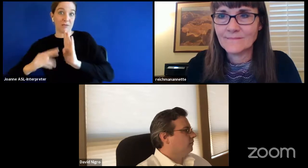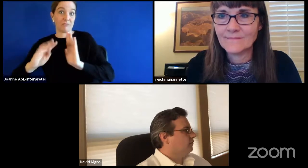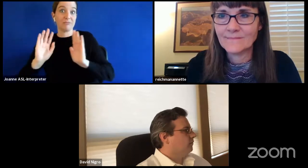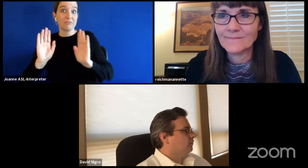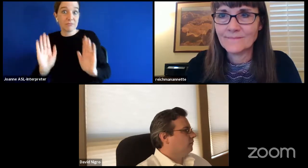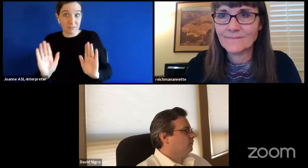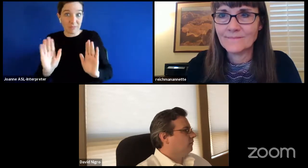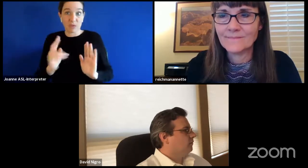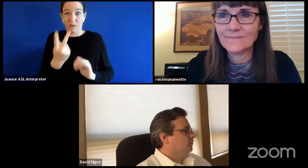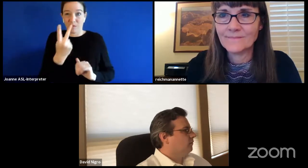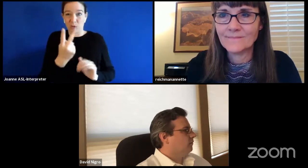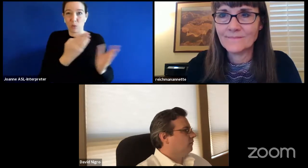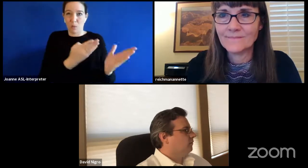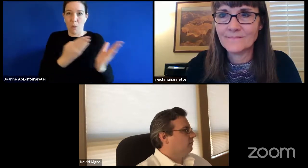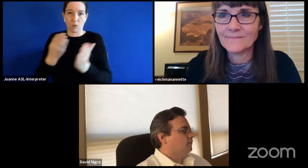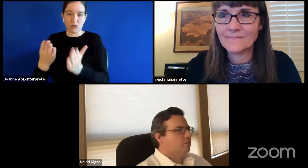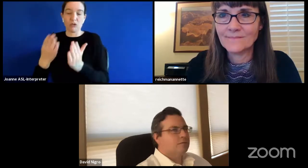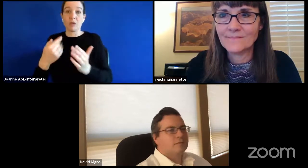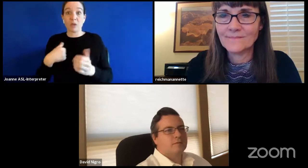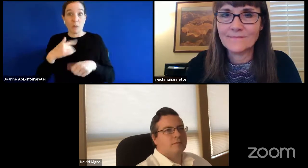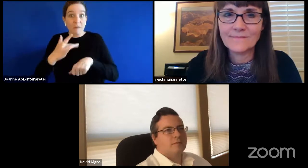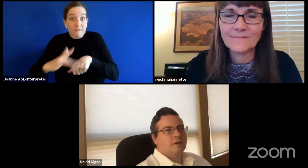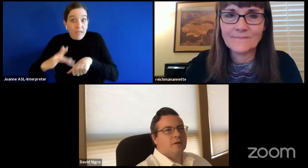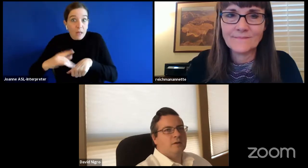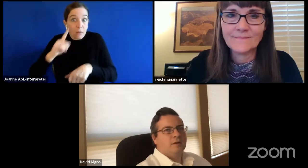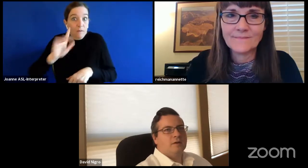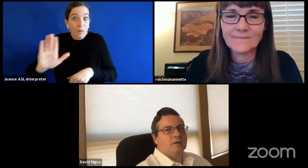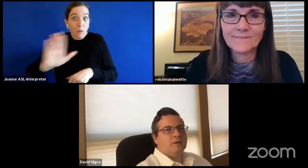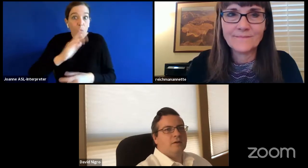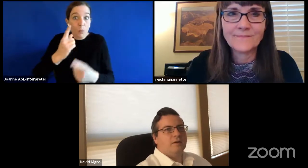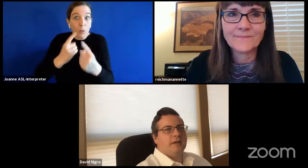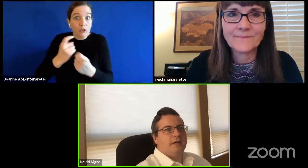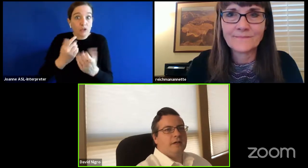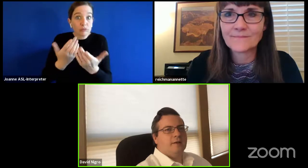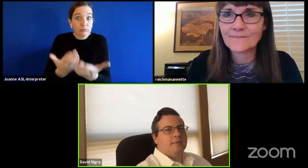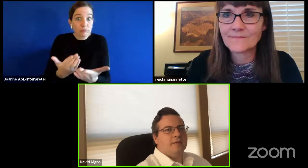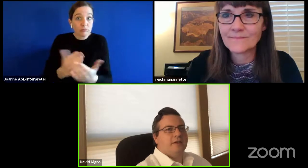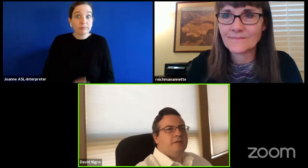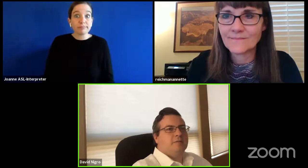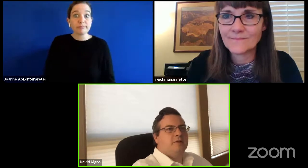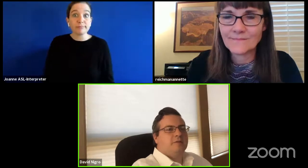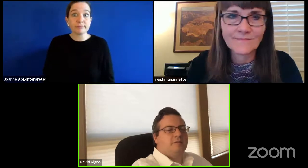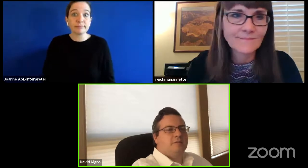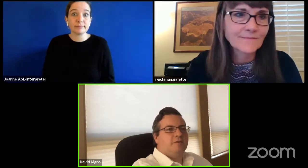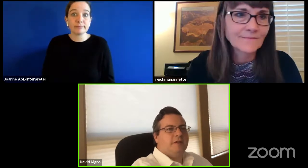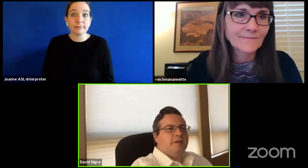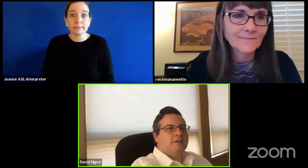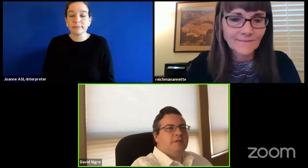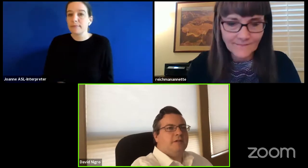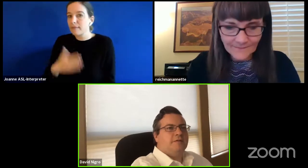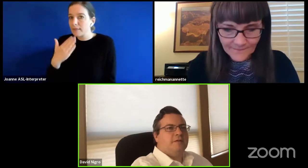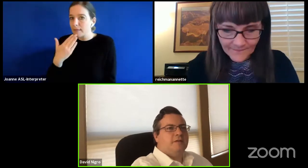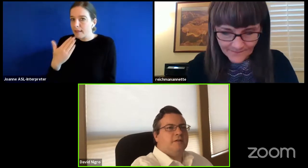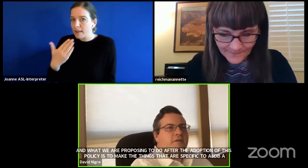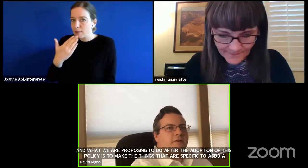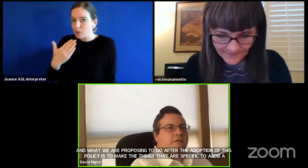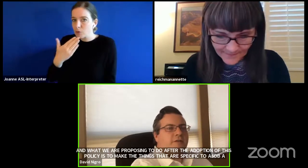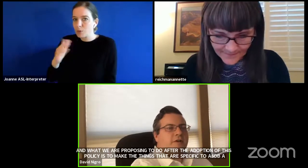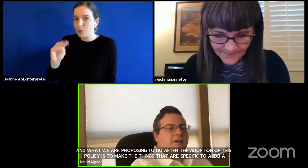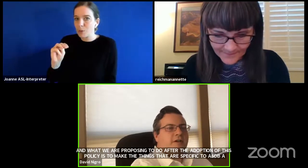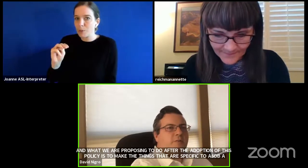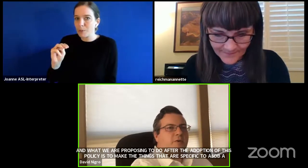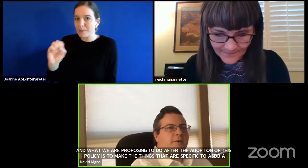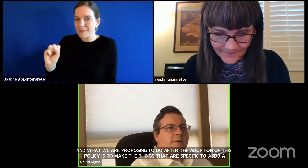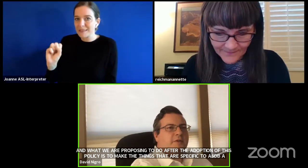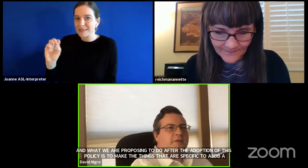okay um thank you miss murphy is if is there